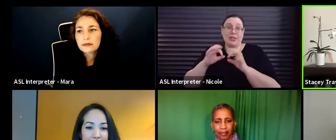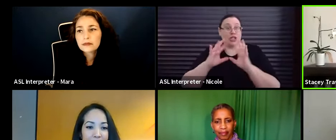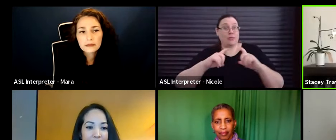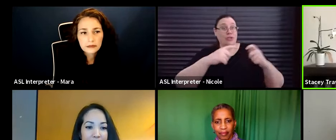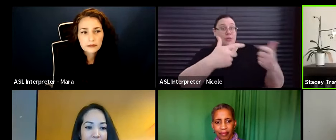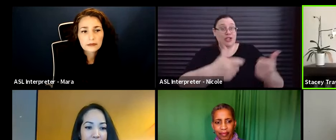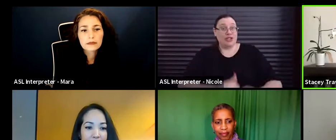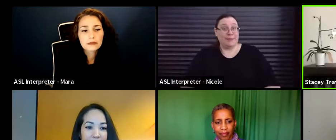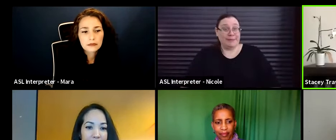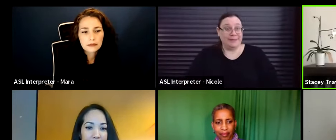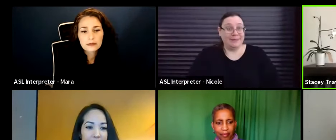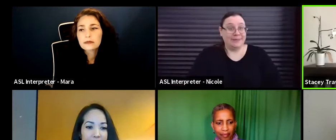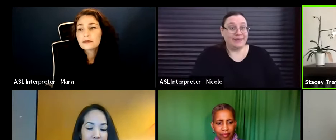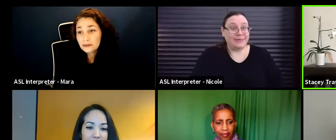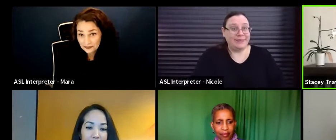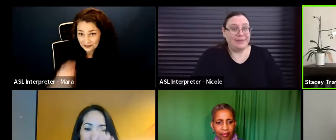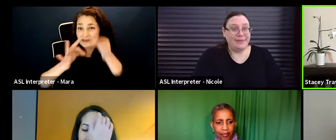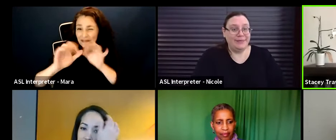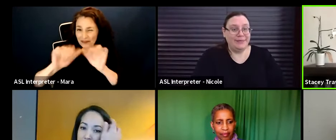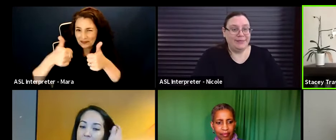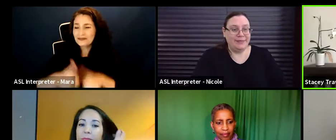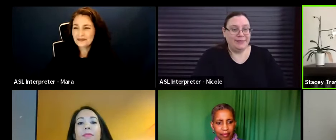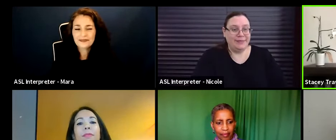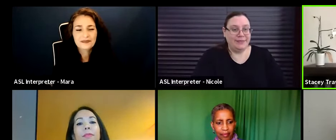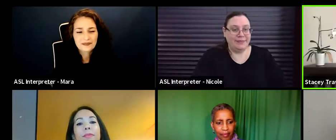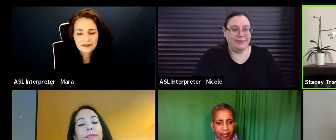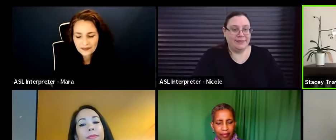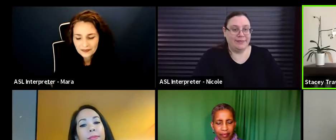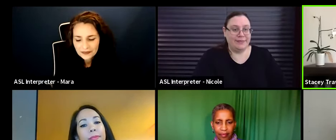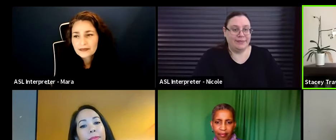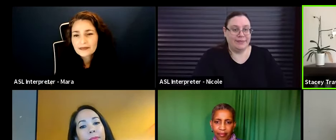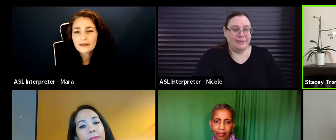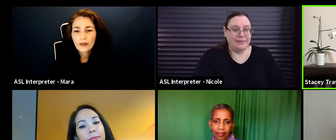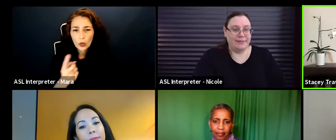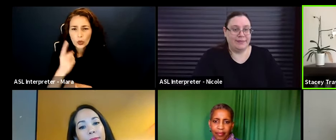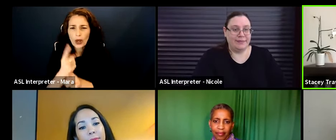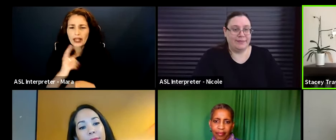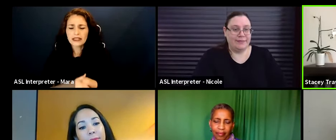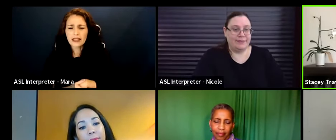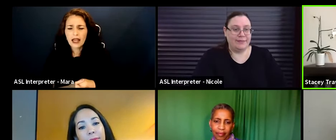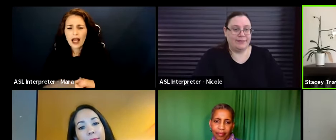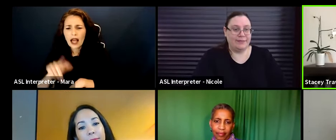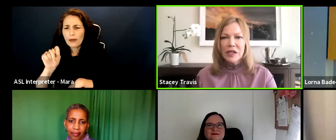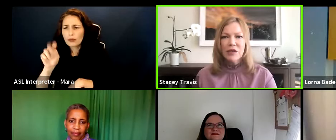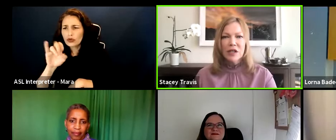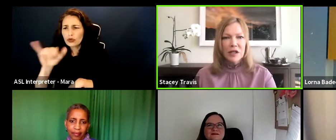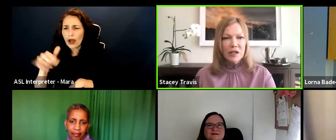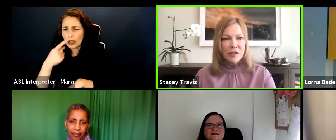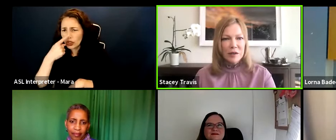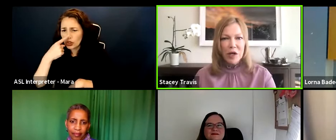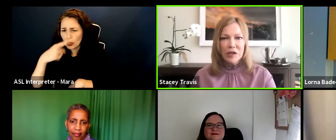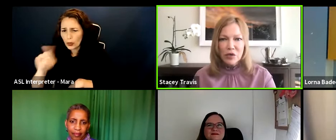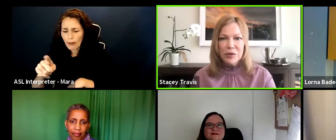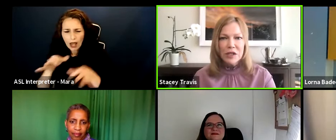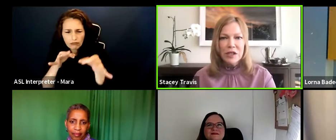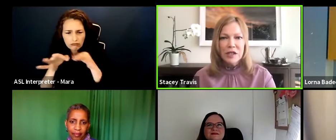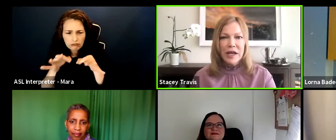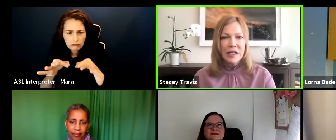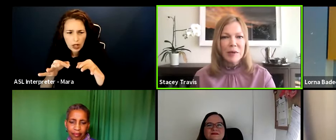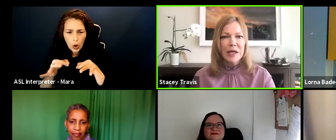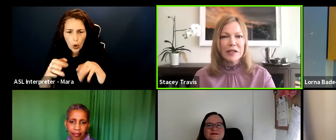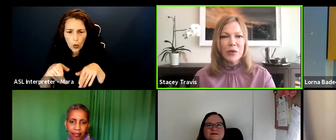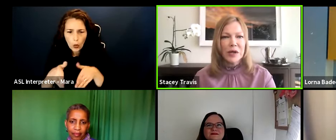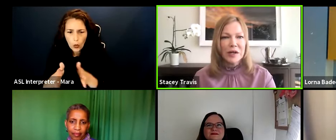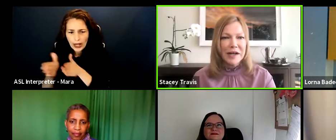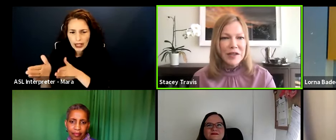not for music videos, podcast, animation, et cetera. Troy, can you talk about ways that you might want to use it even in some non-scripted